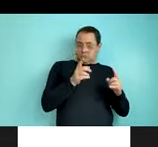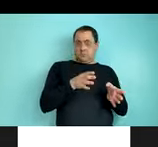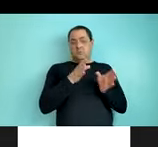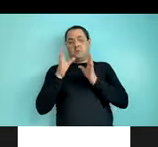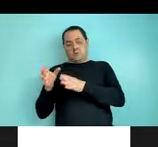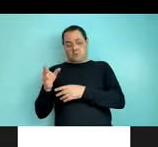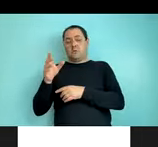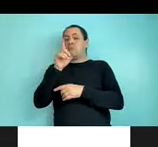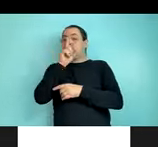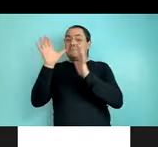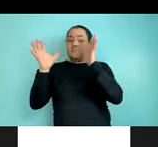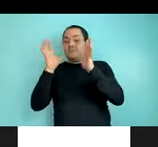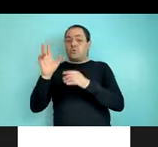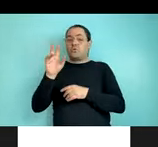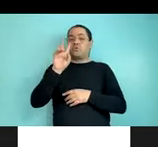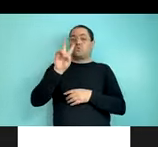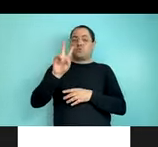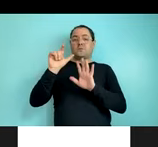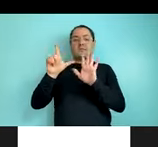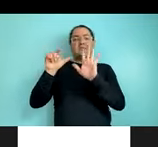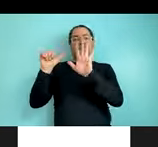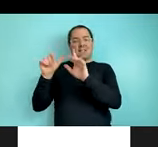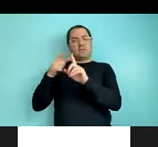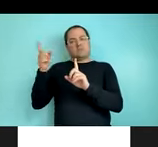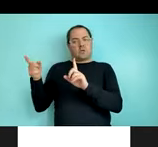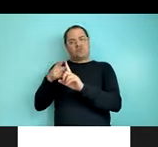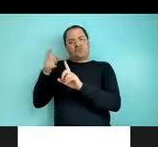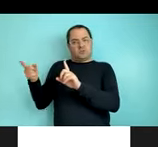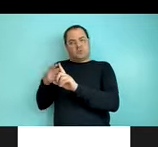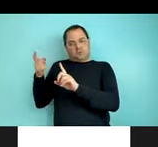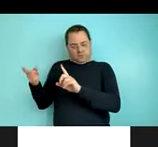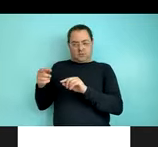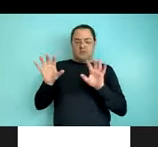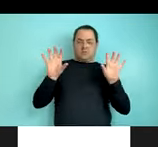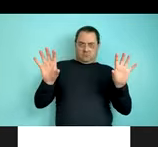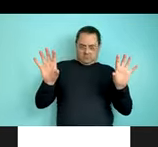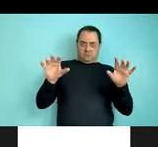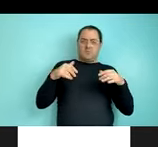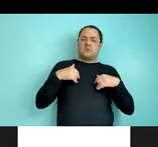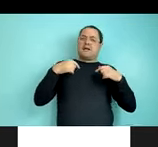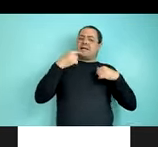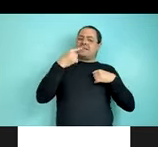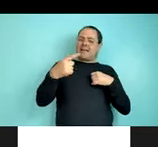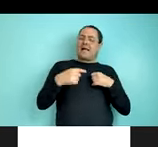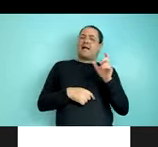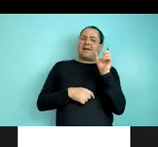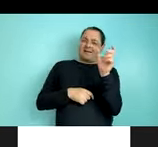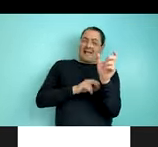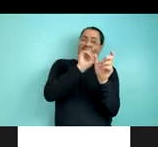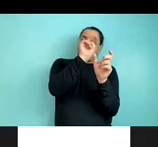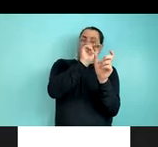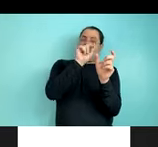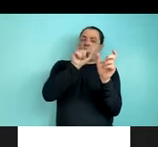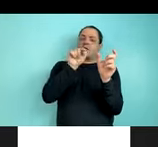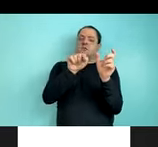silent gesture group. And I want to note that the reason why I'm calling it modifier in this